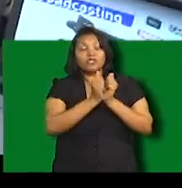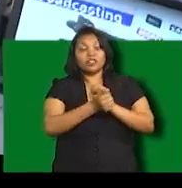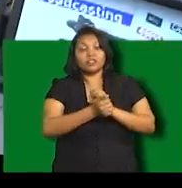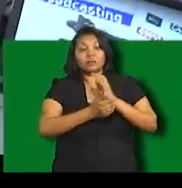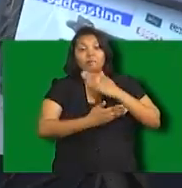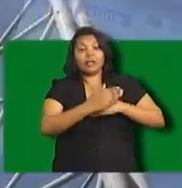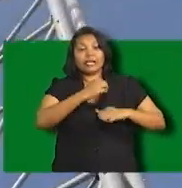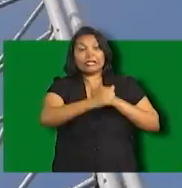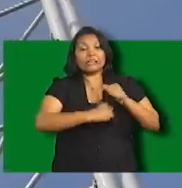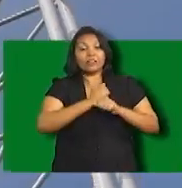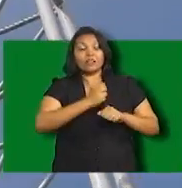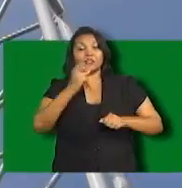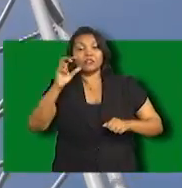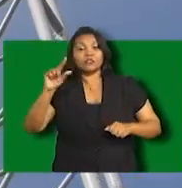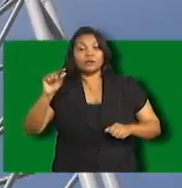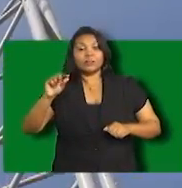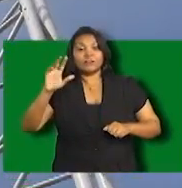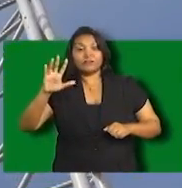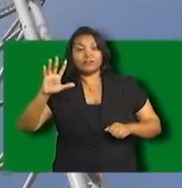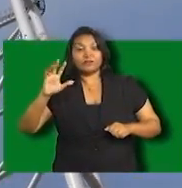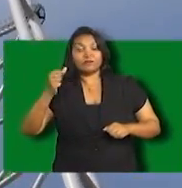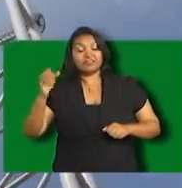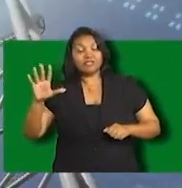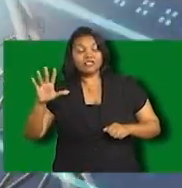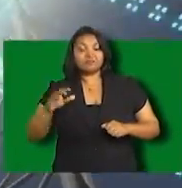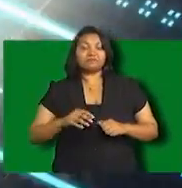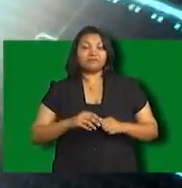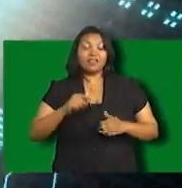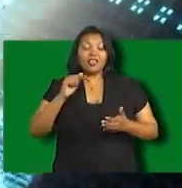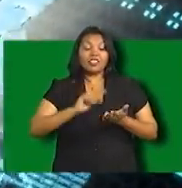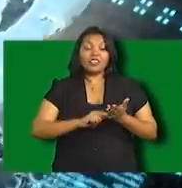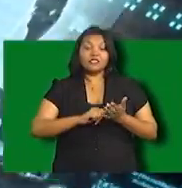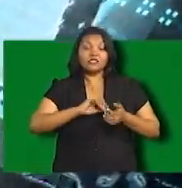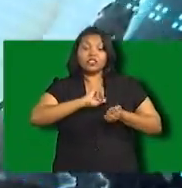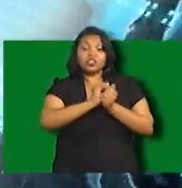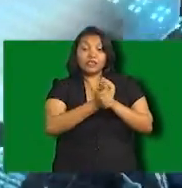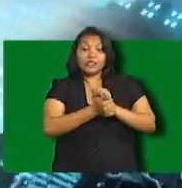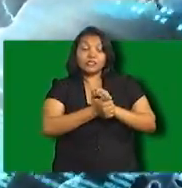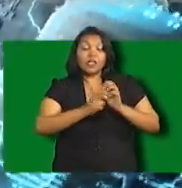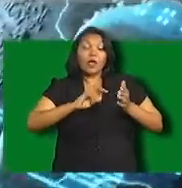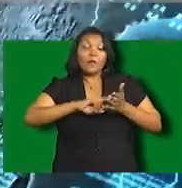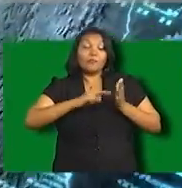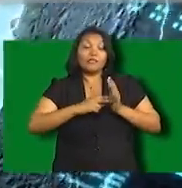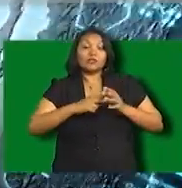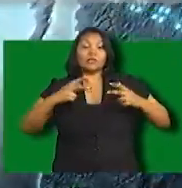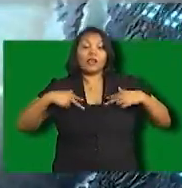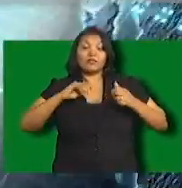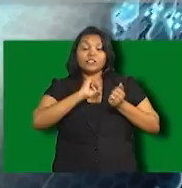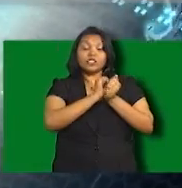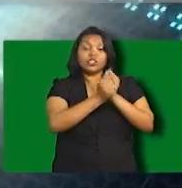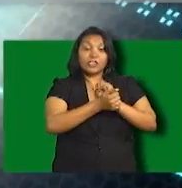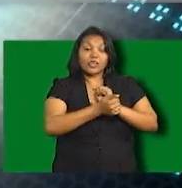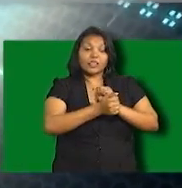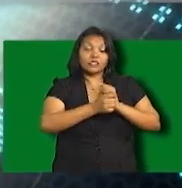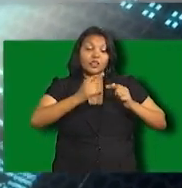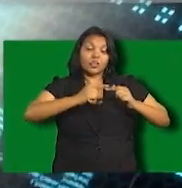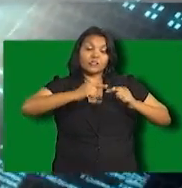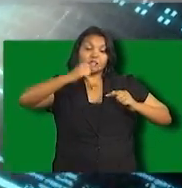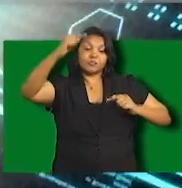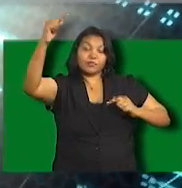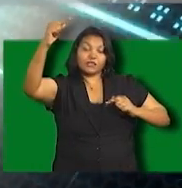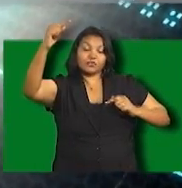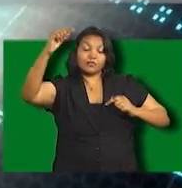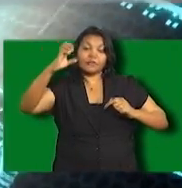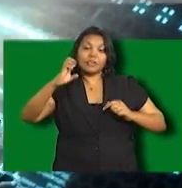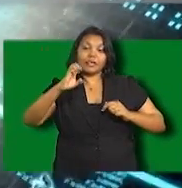2015. This digital television transition allows the freeing up of the electromagnetic spectrum or what is called